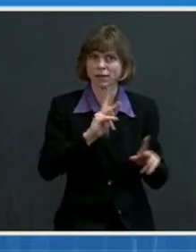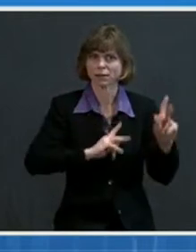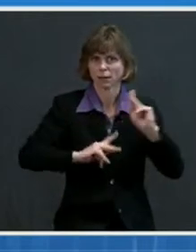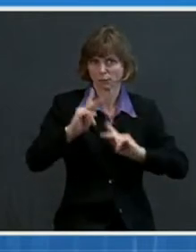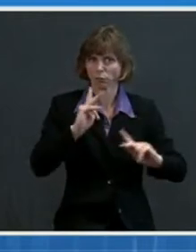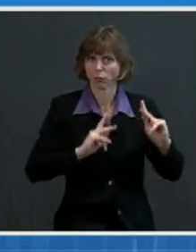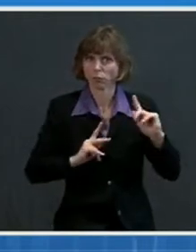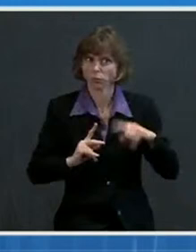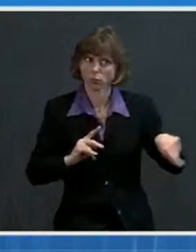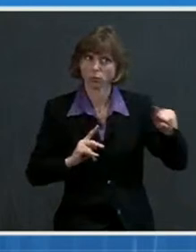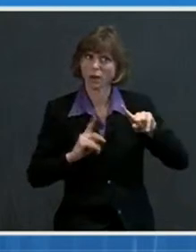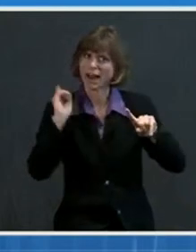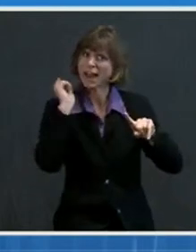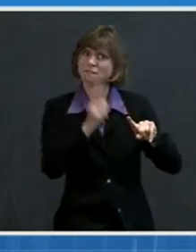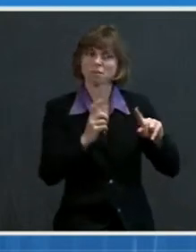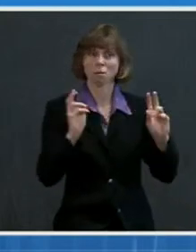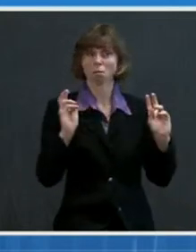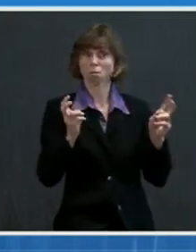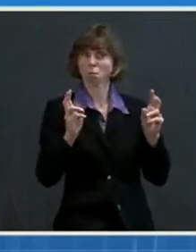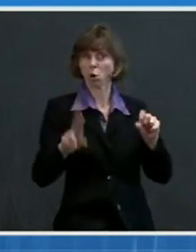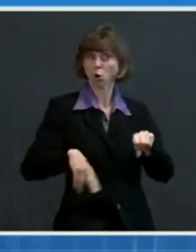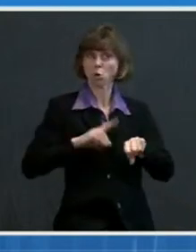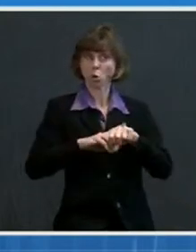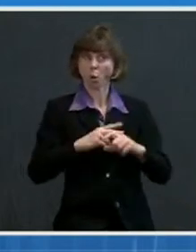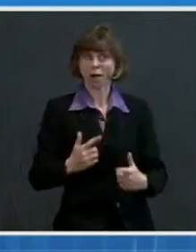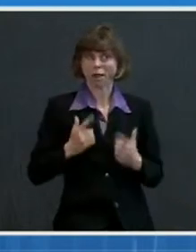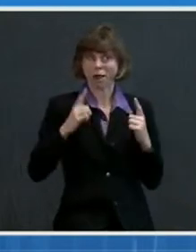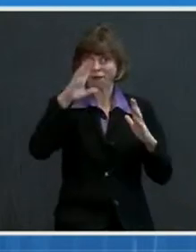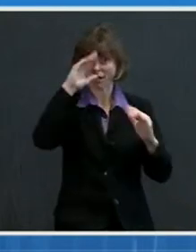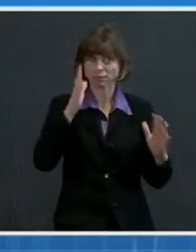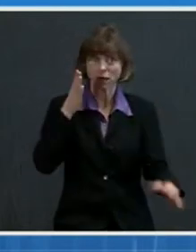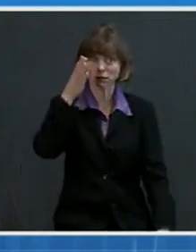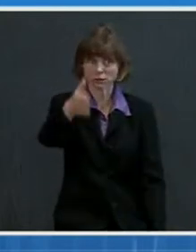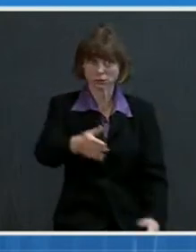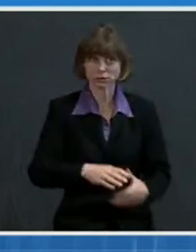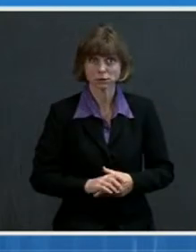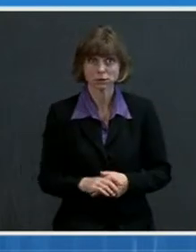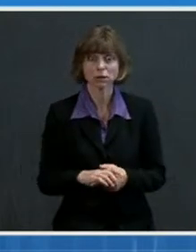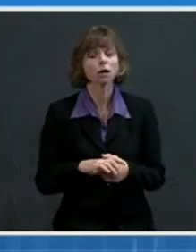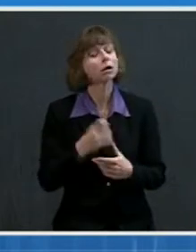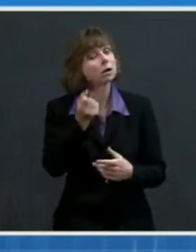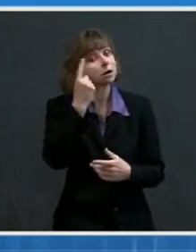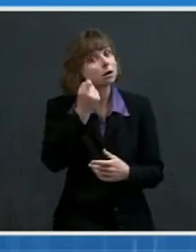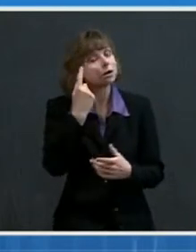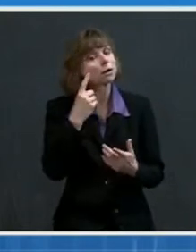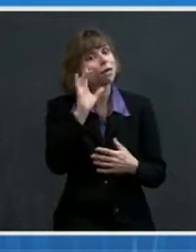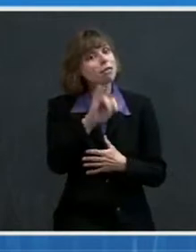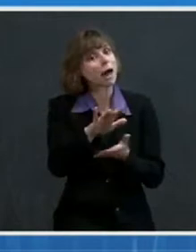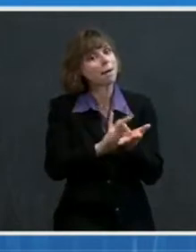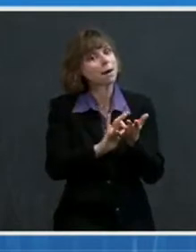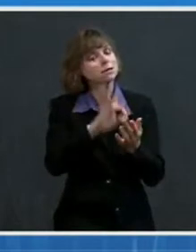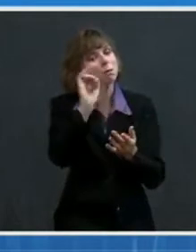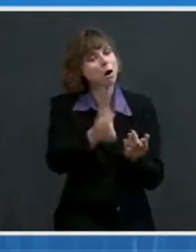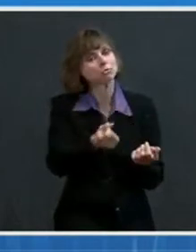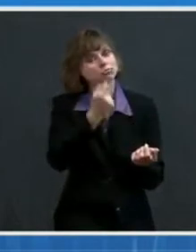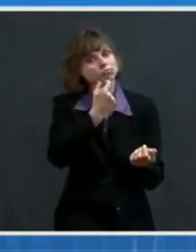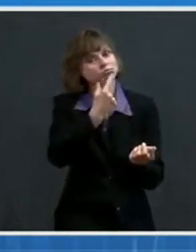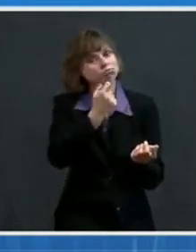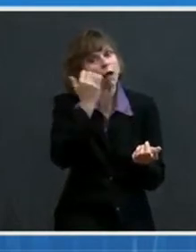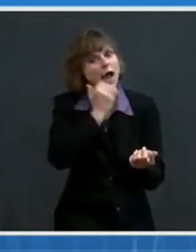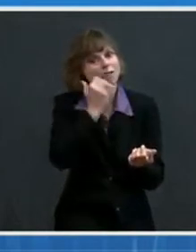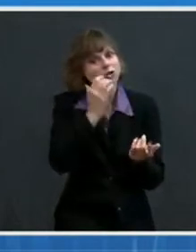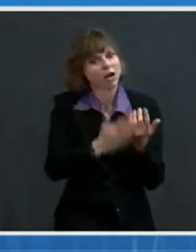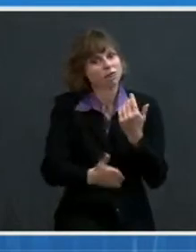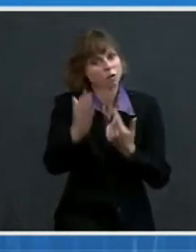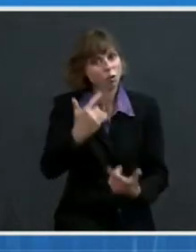giving them almost a normal lifespan, although the drug needs to be given essentially for the rest of their lives.